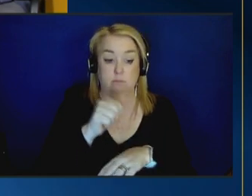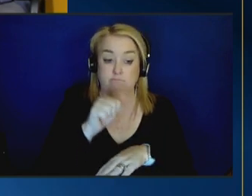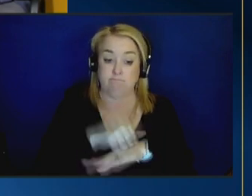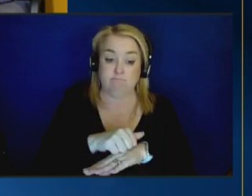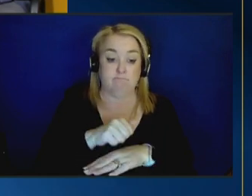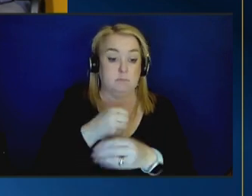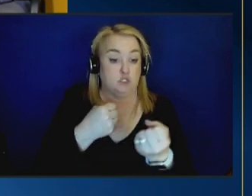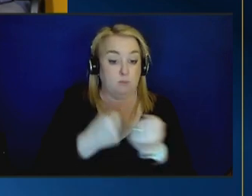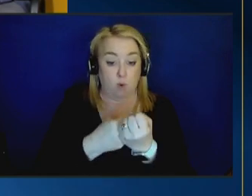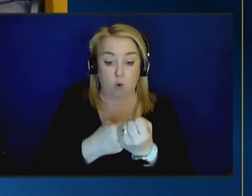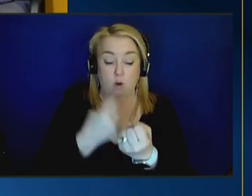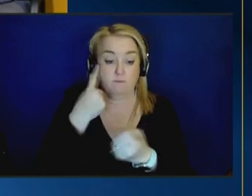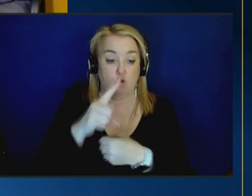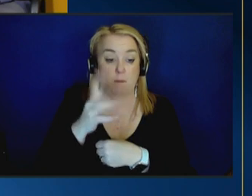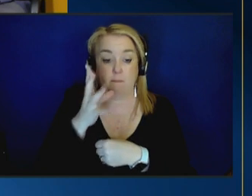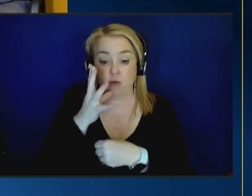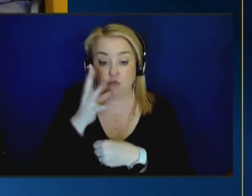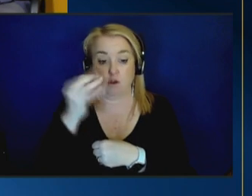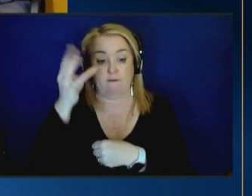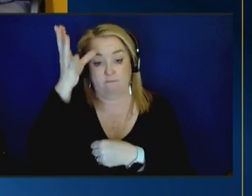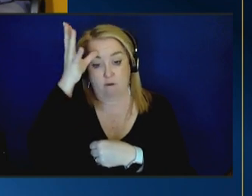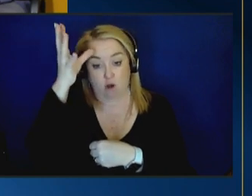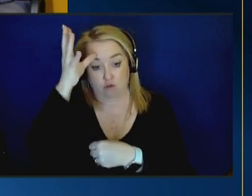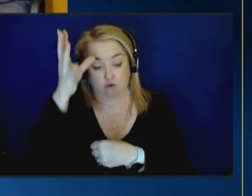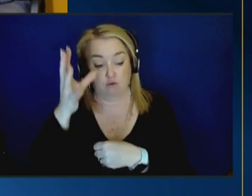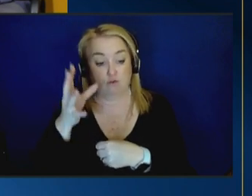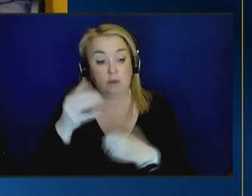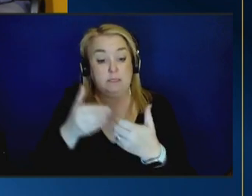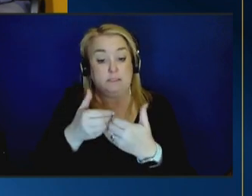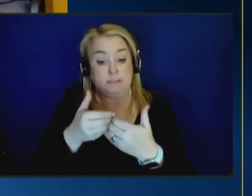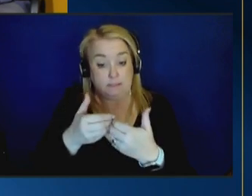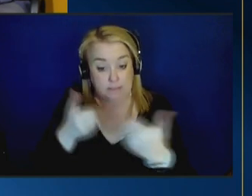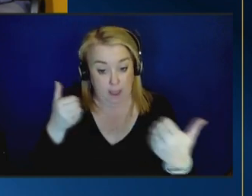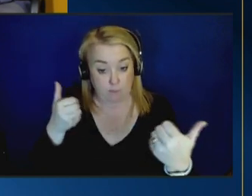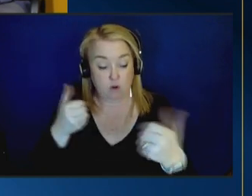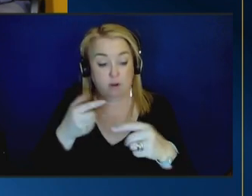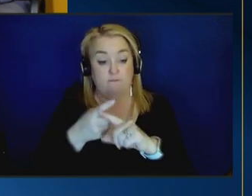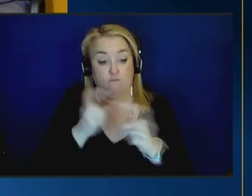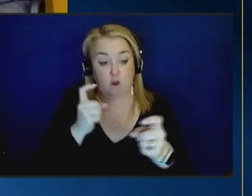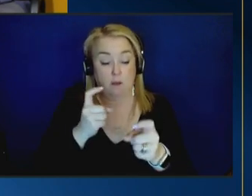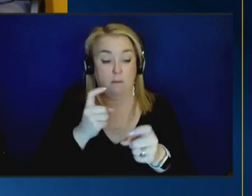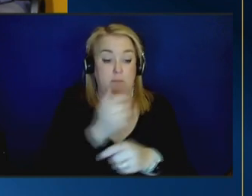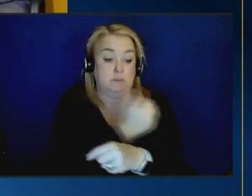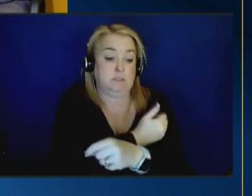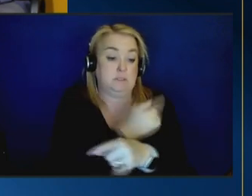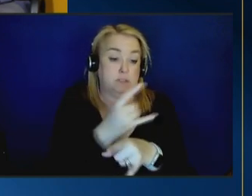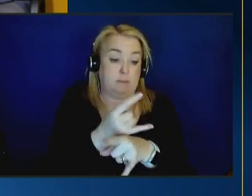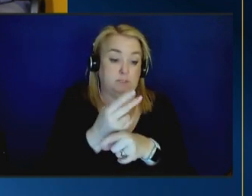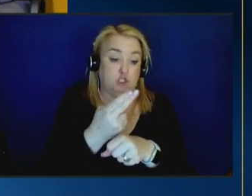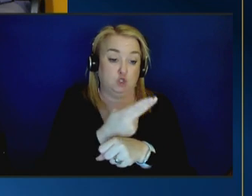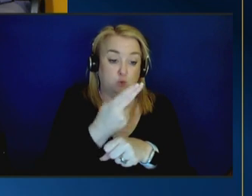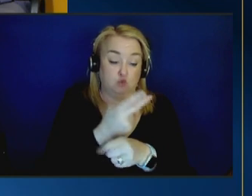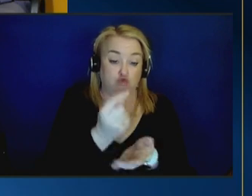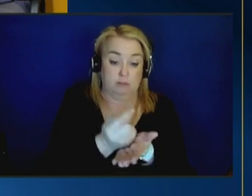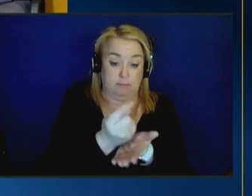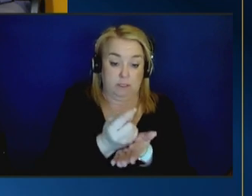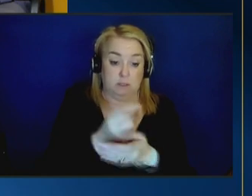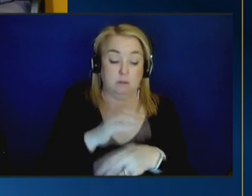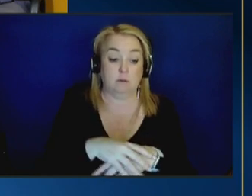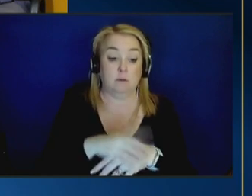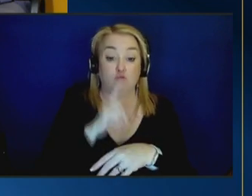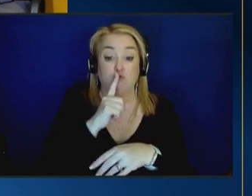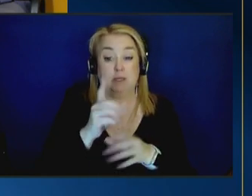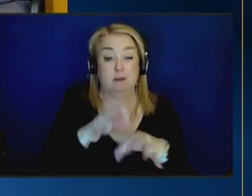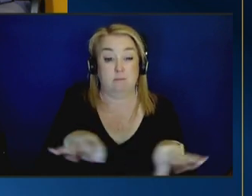separate and apart from them receiving any substance use treatment here's the important part